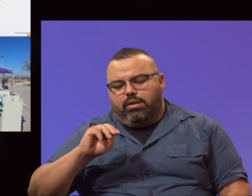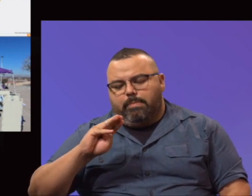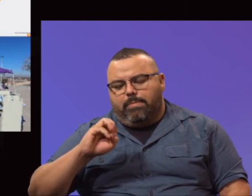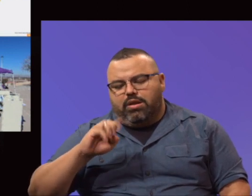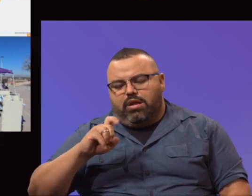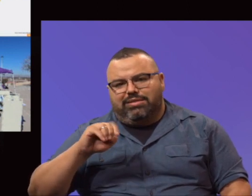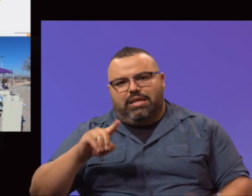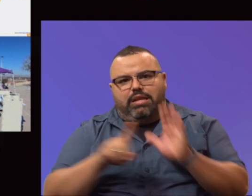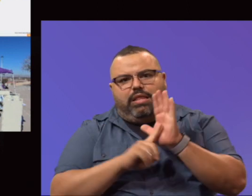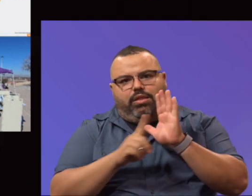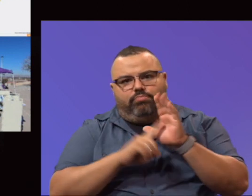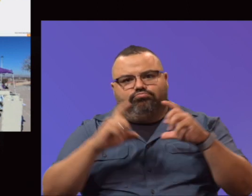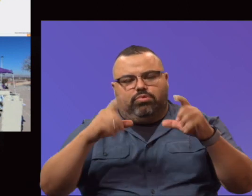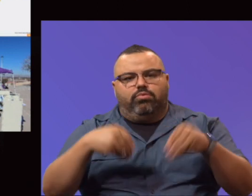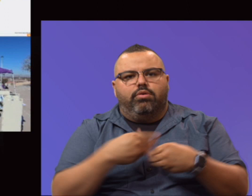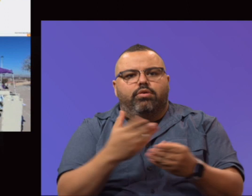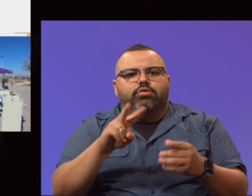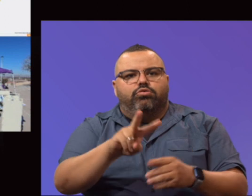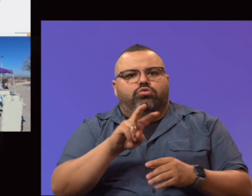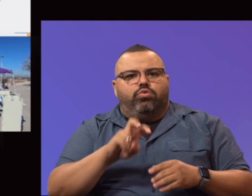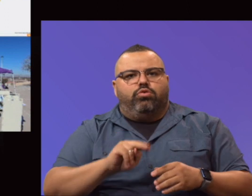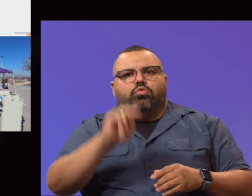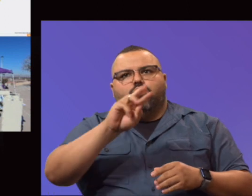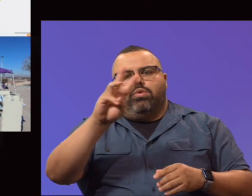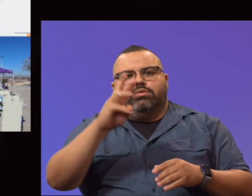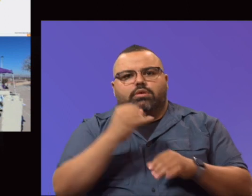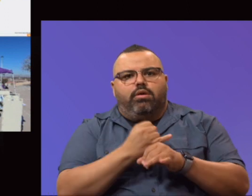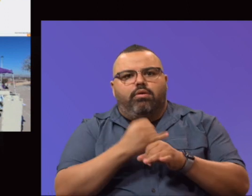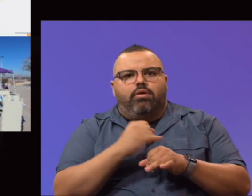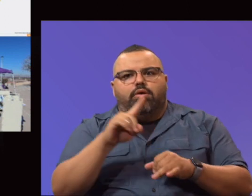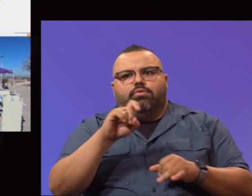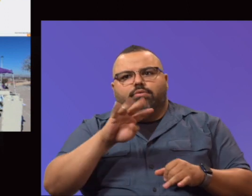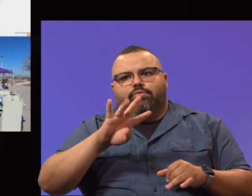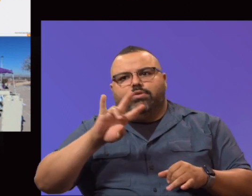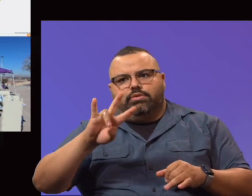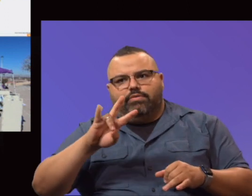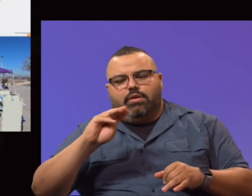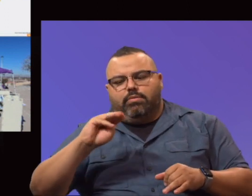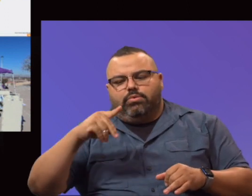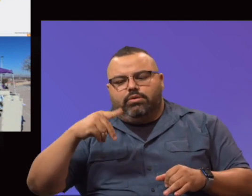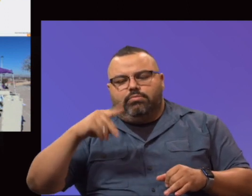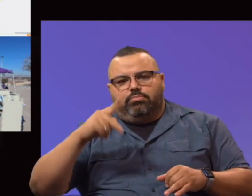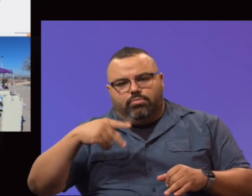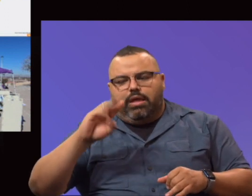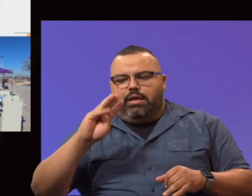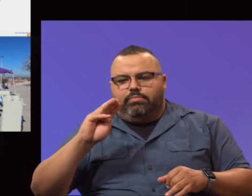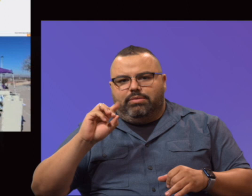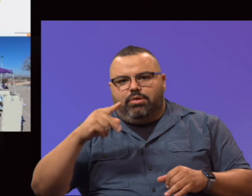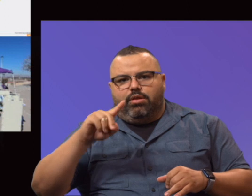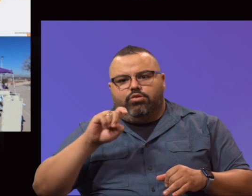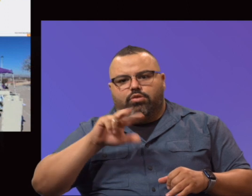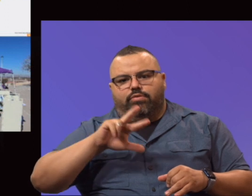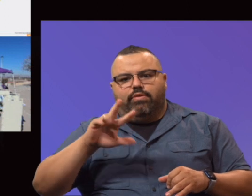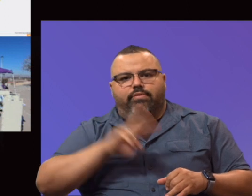and information that was distributed, 200 at the Northwest Campus, 147 at the Mission del Paso Campus, and 135